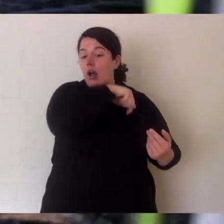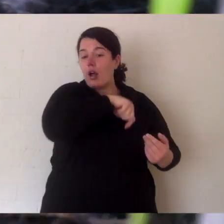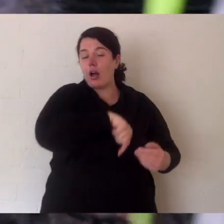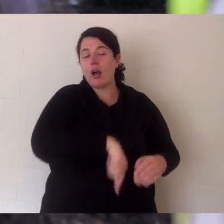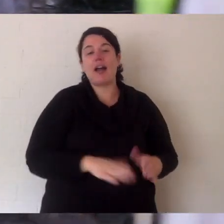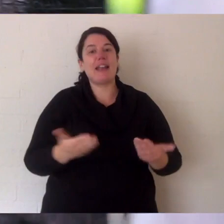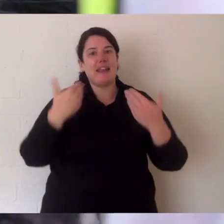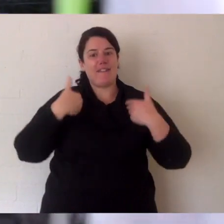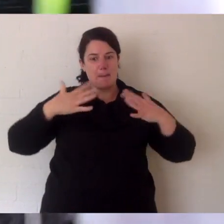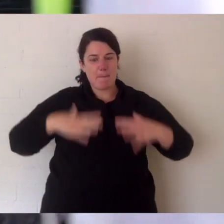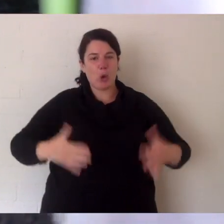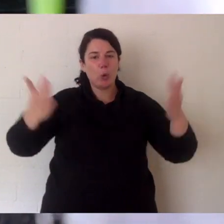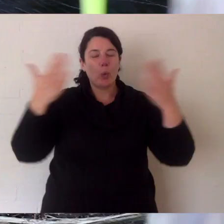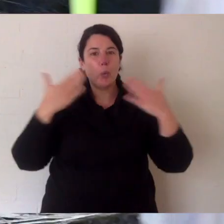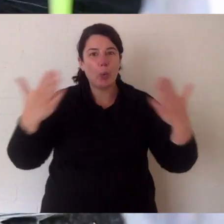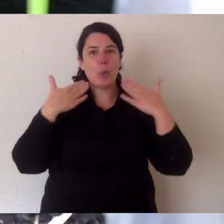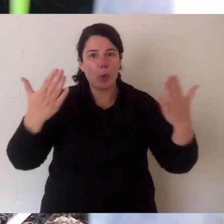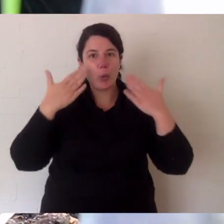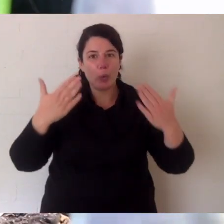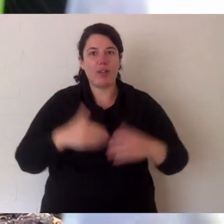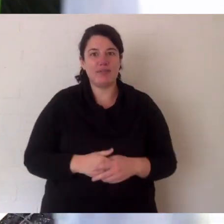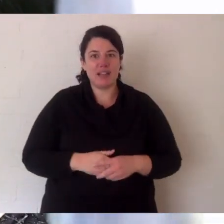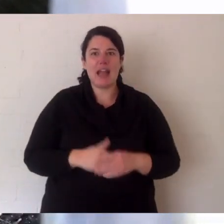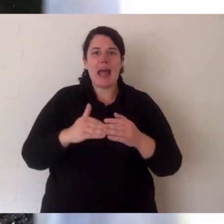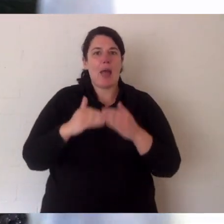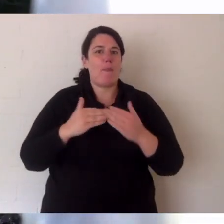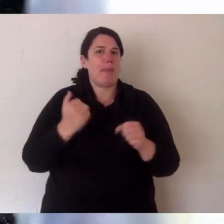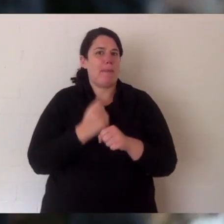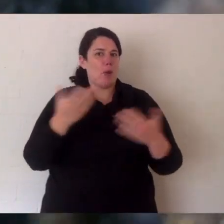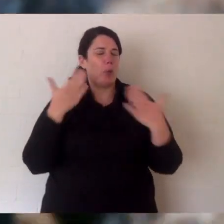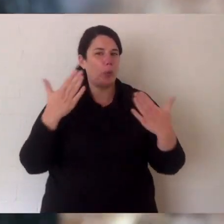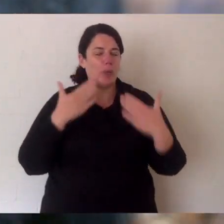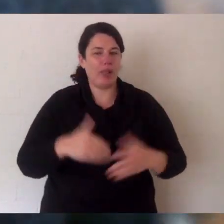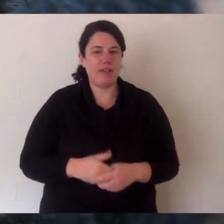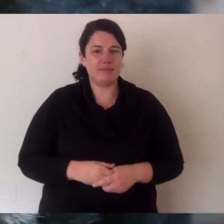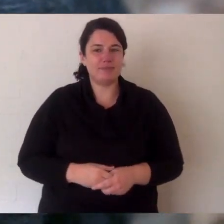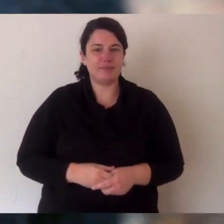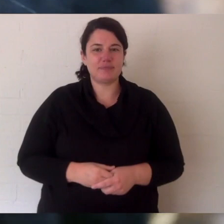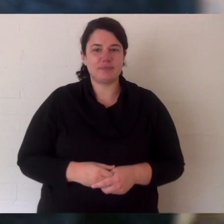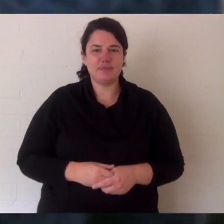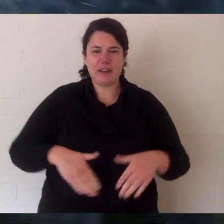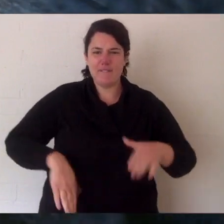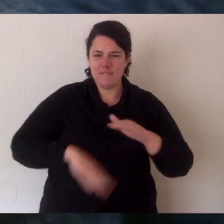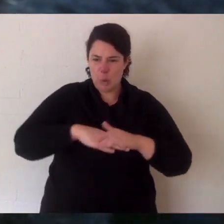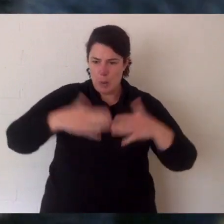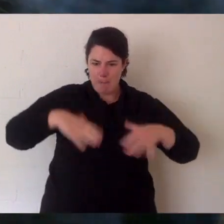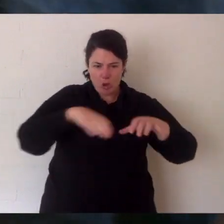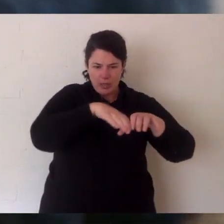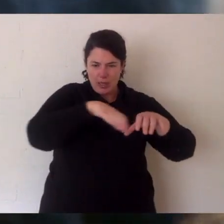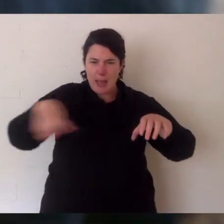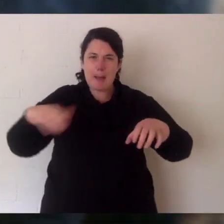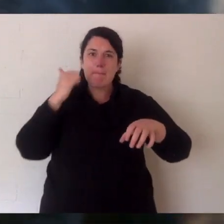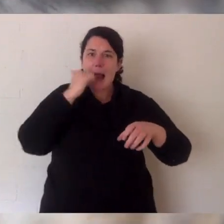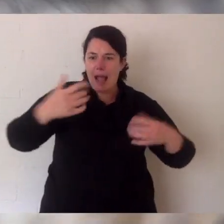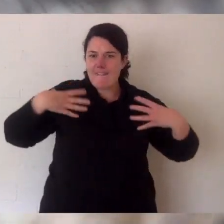through them and the cool air comes past and that blood cools down with the cool air and they circulate it through the body and it